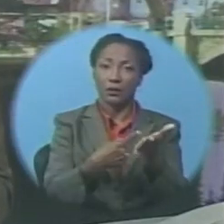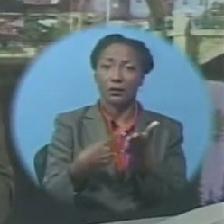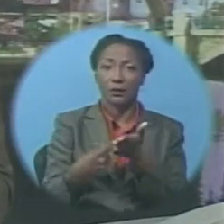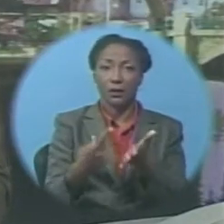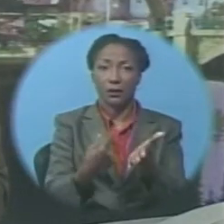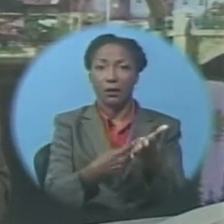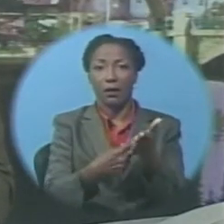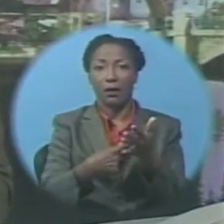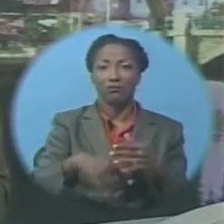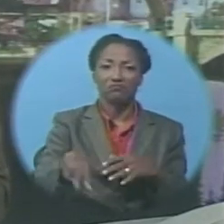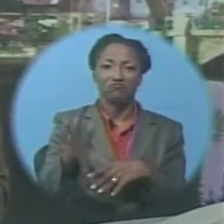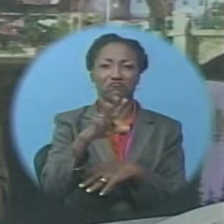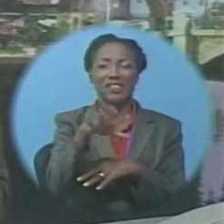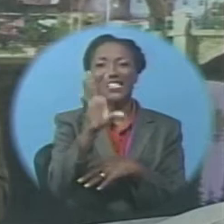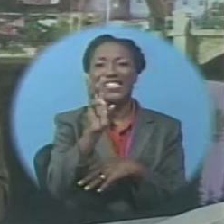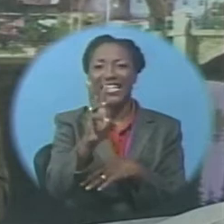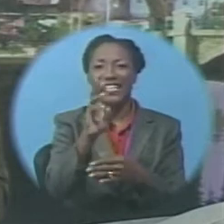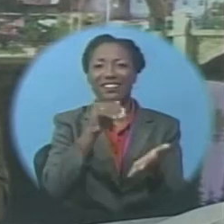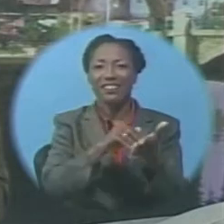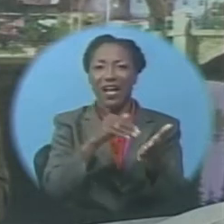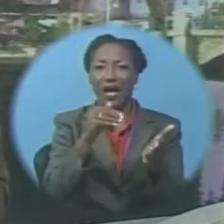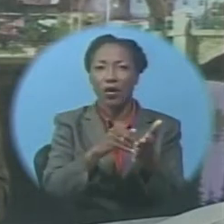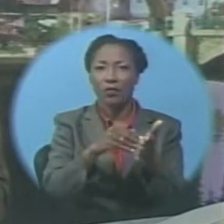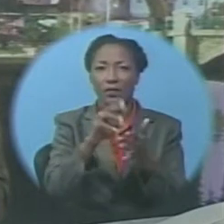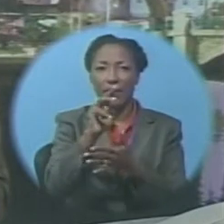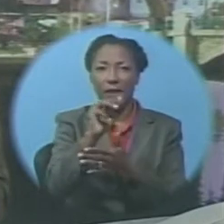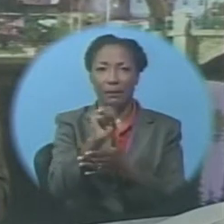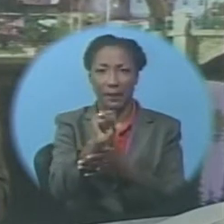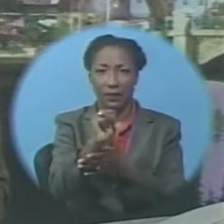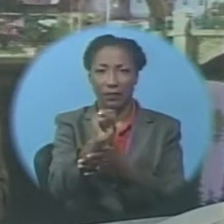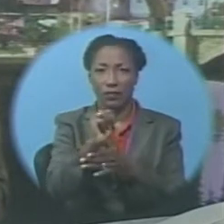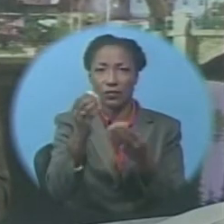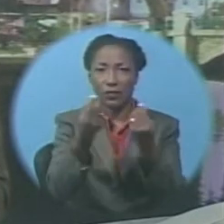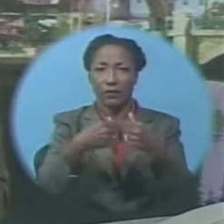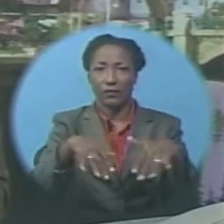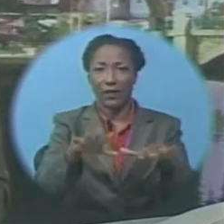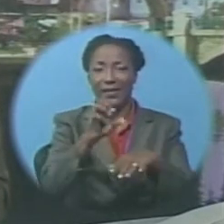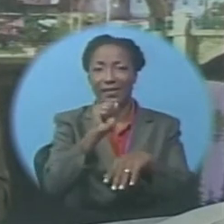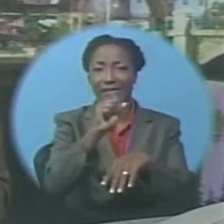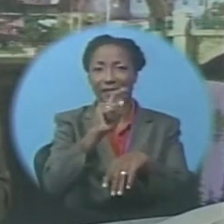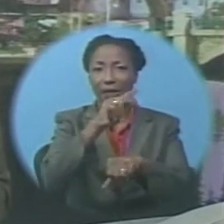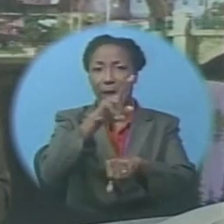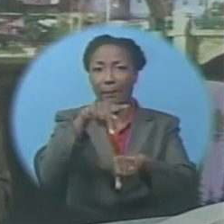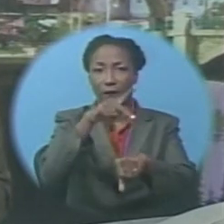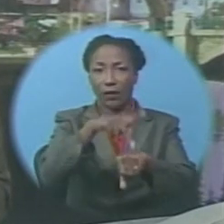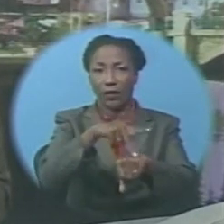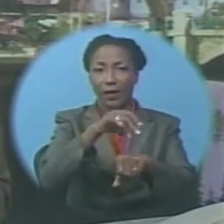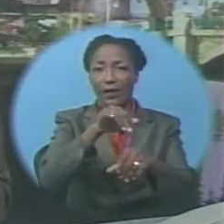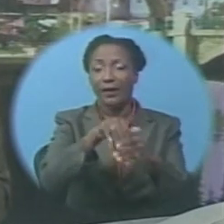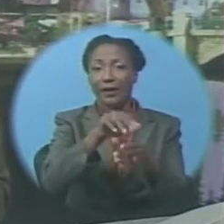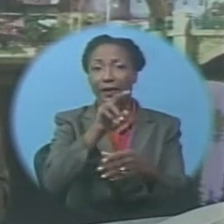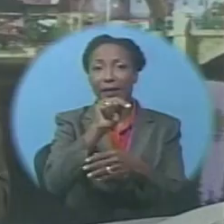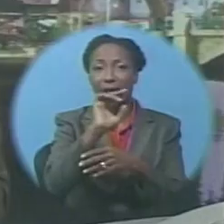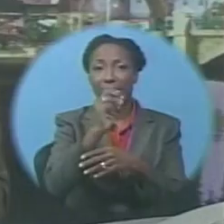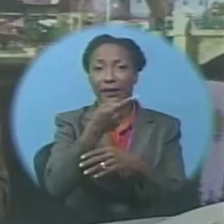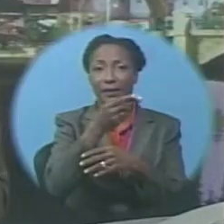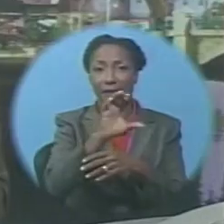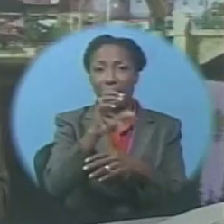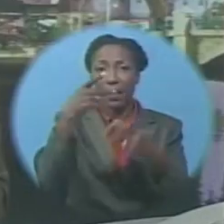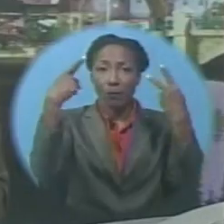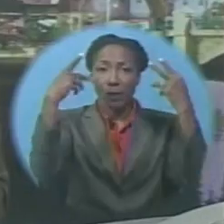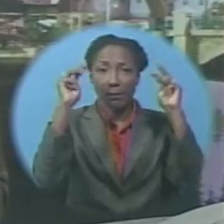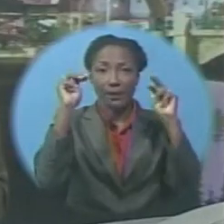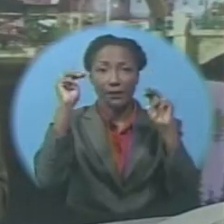on the vesting of close to 6,000 square meters of land in St. Peter in the NHC. Prime Minister Stewart says more